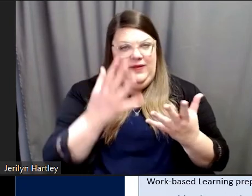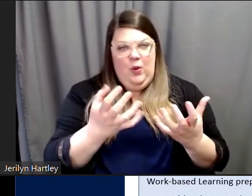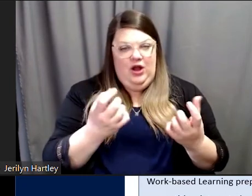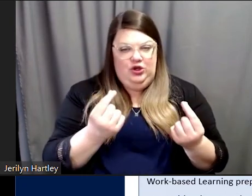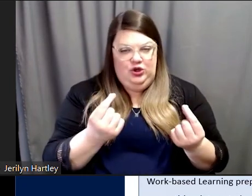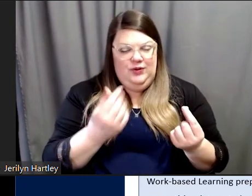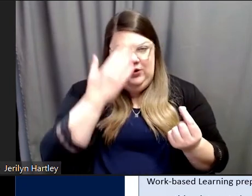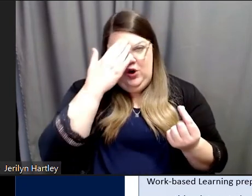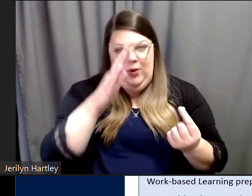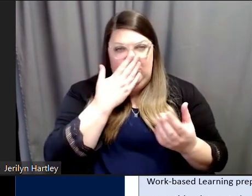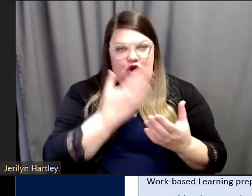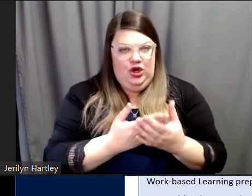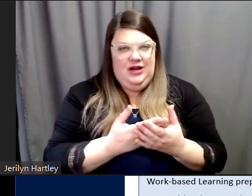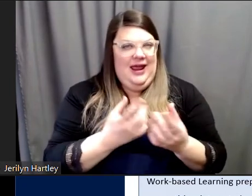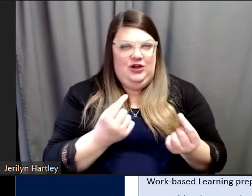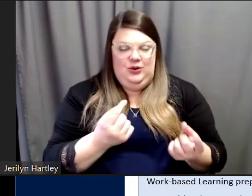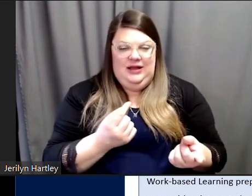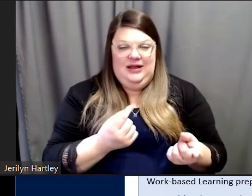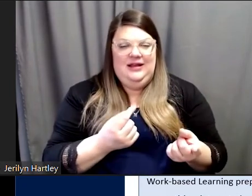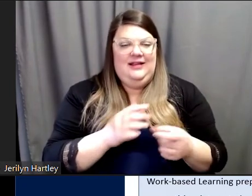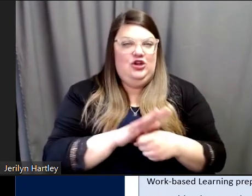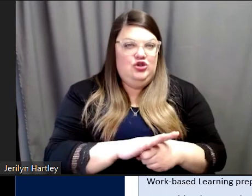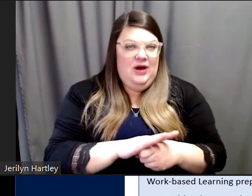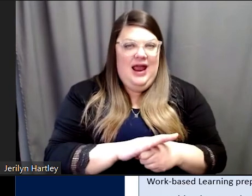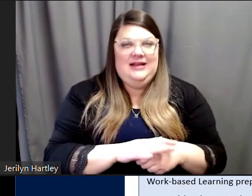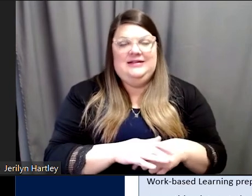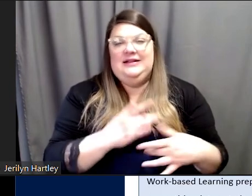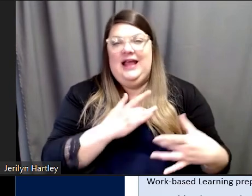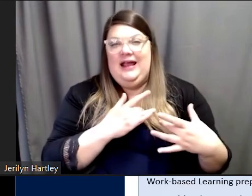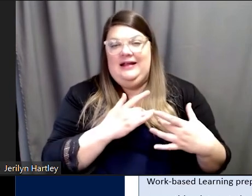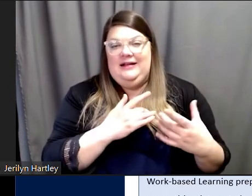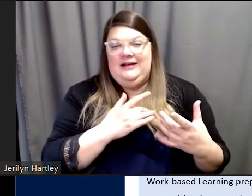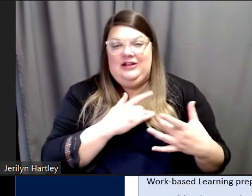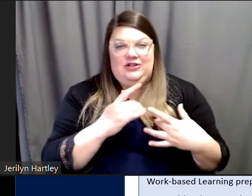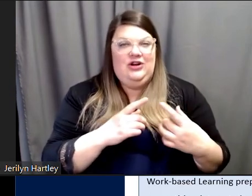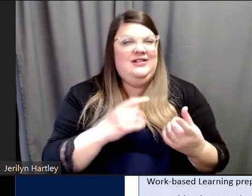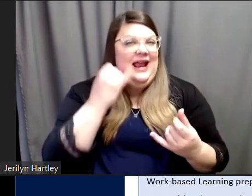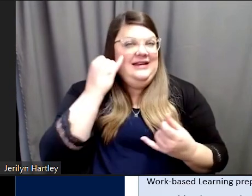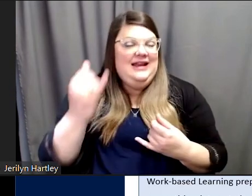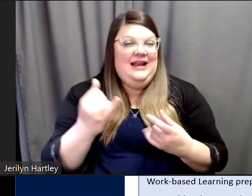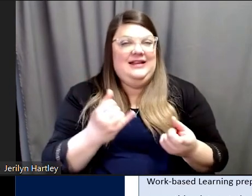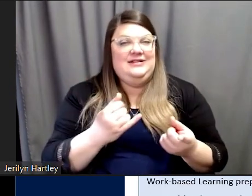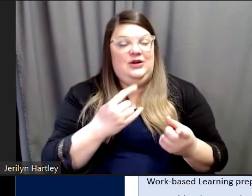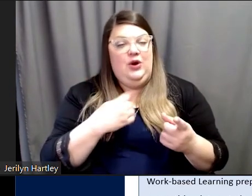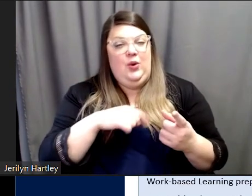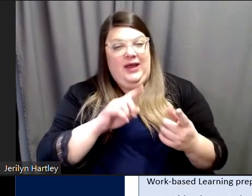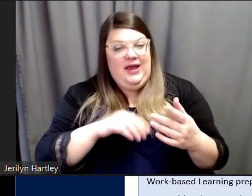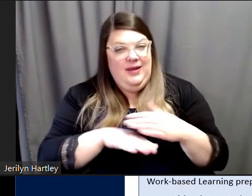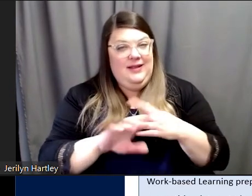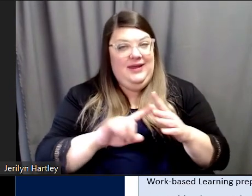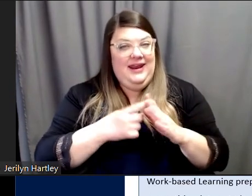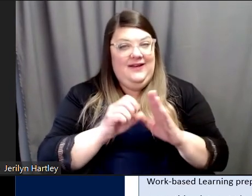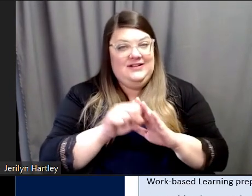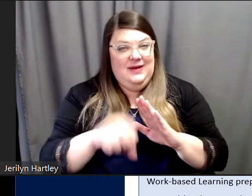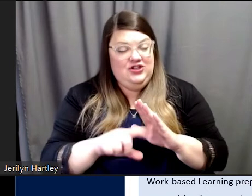worried, stressed out, all this other stuff. And the idea is that we come in, we do a student interview at the beginning of the semester, find out what they like. And then